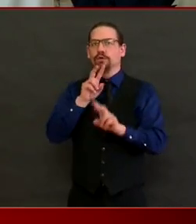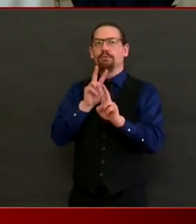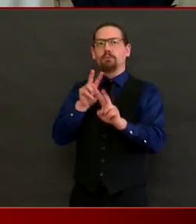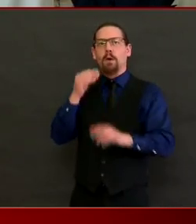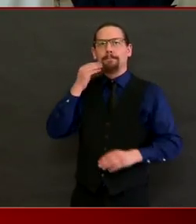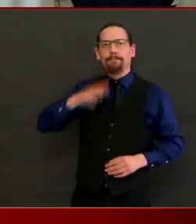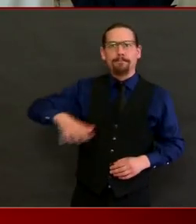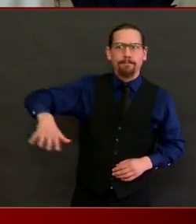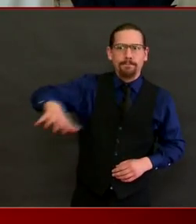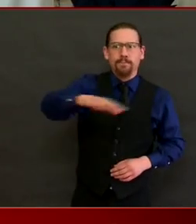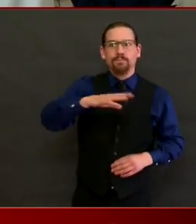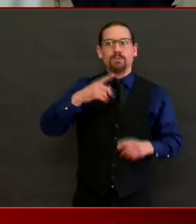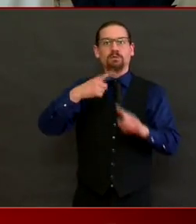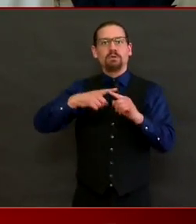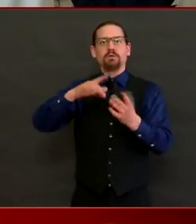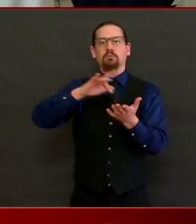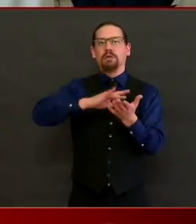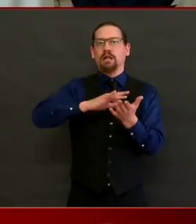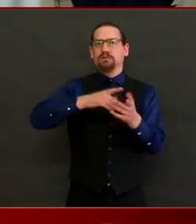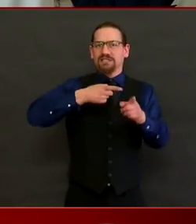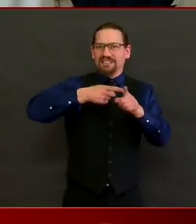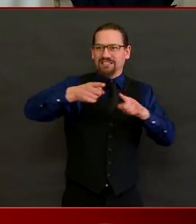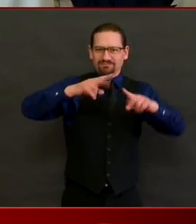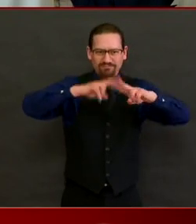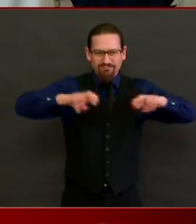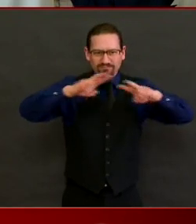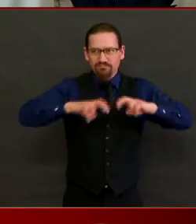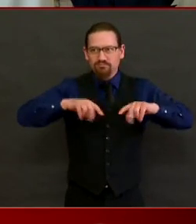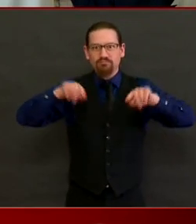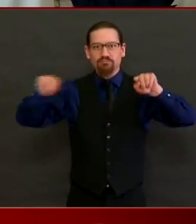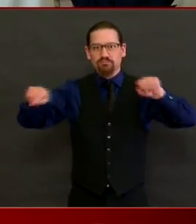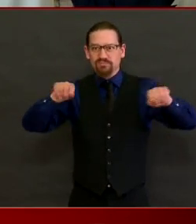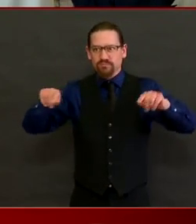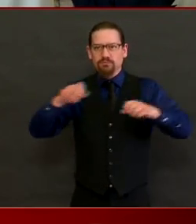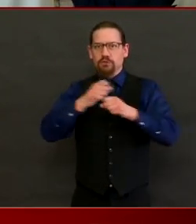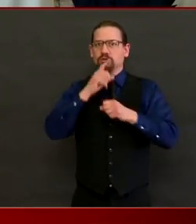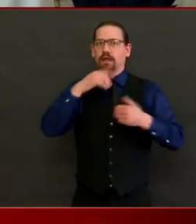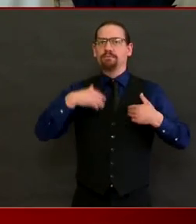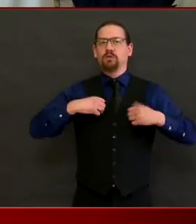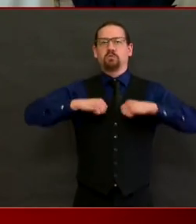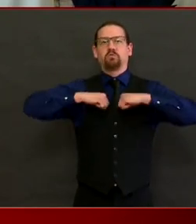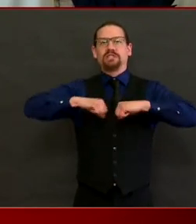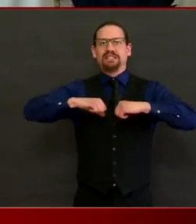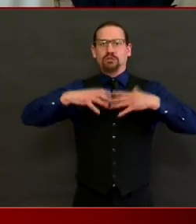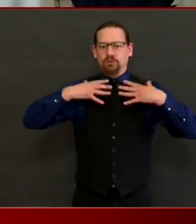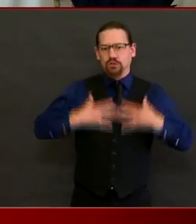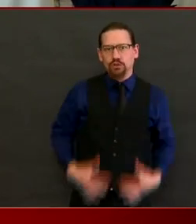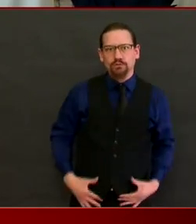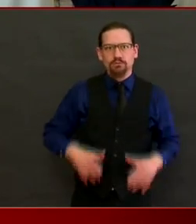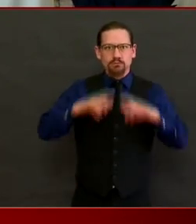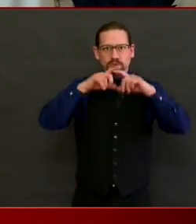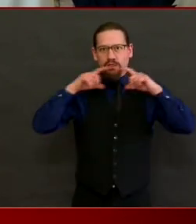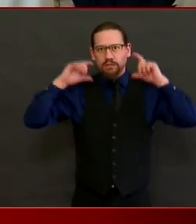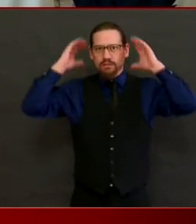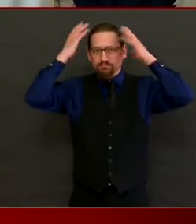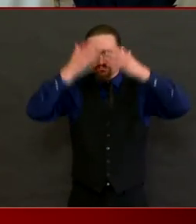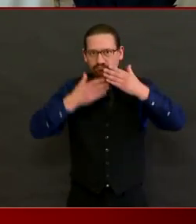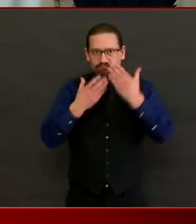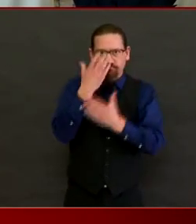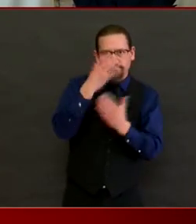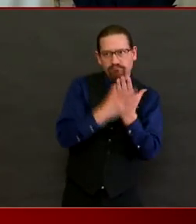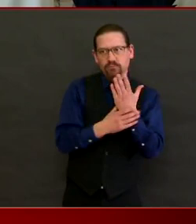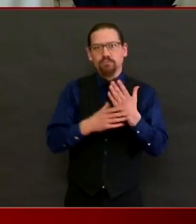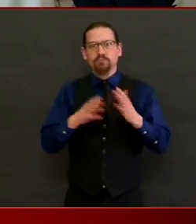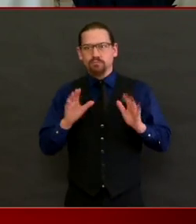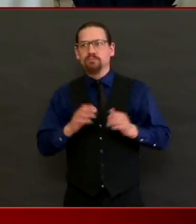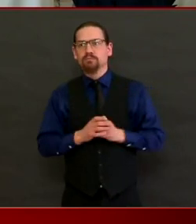have the protection that they need. That's definitely a priority for us as it is for having the health care workers have the